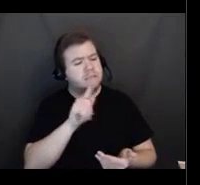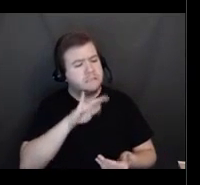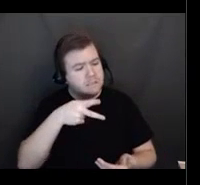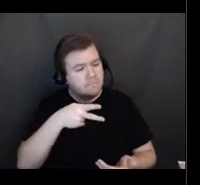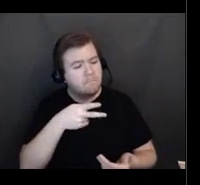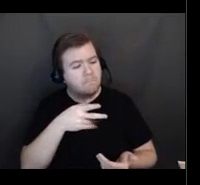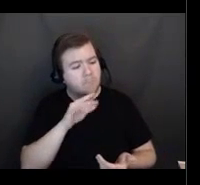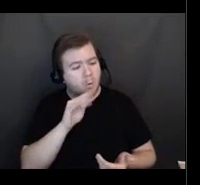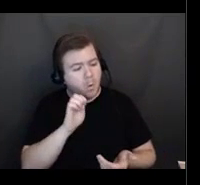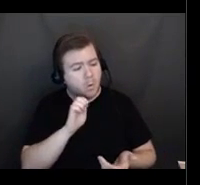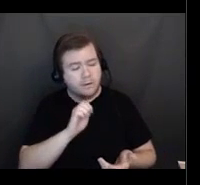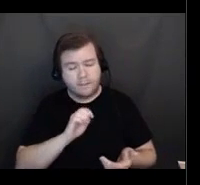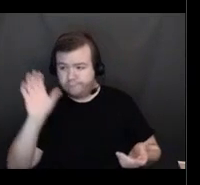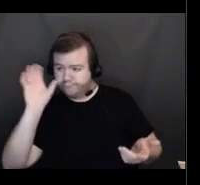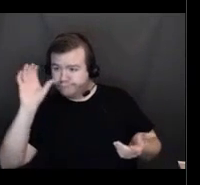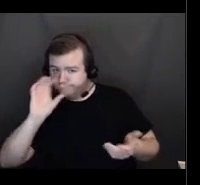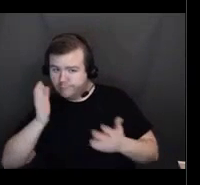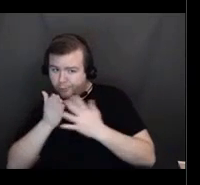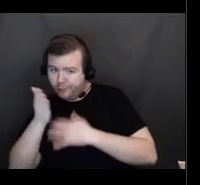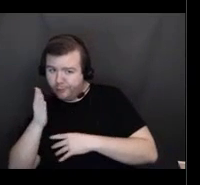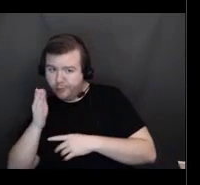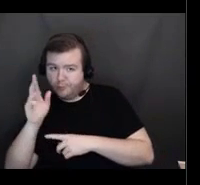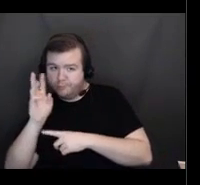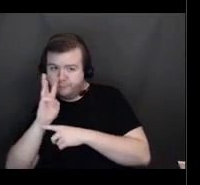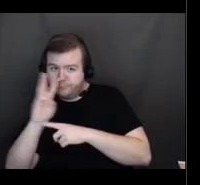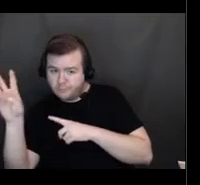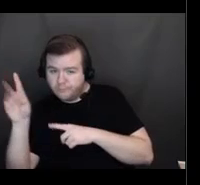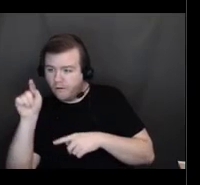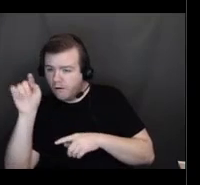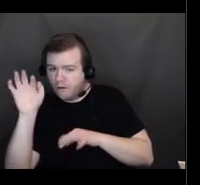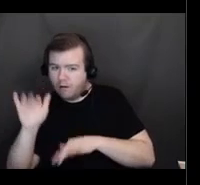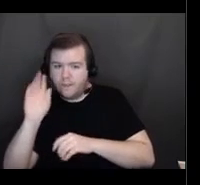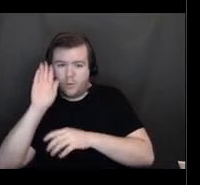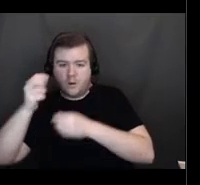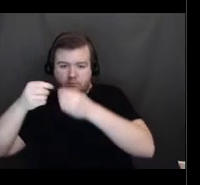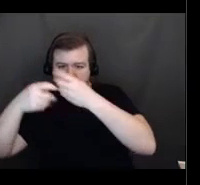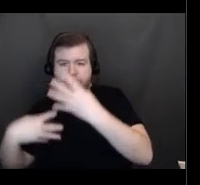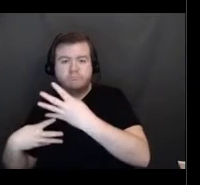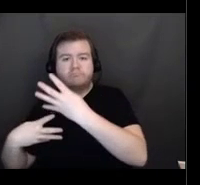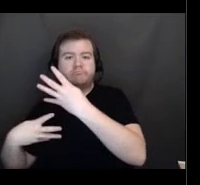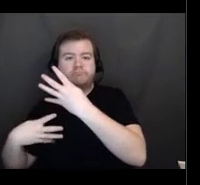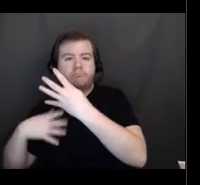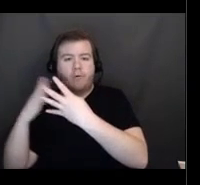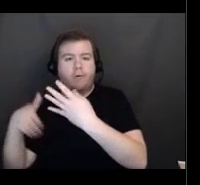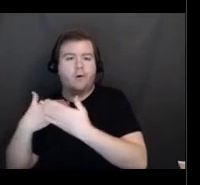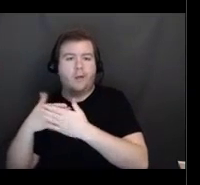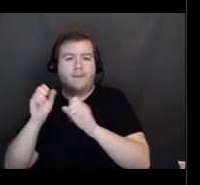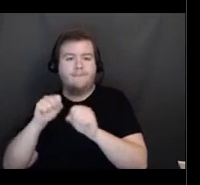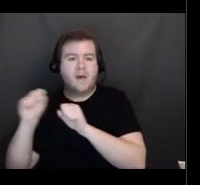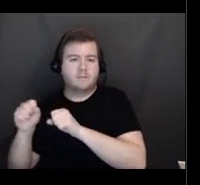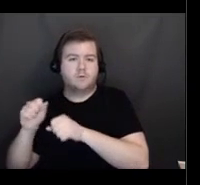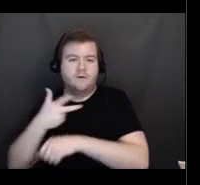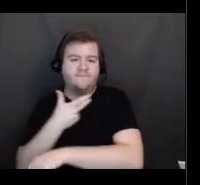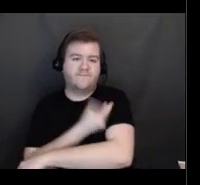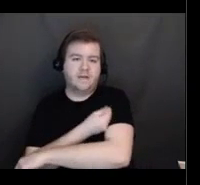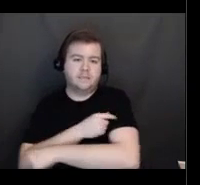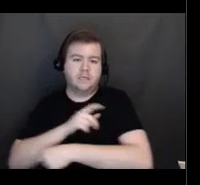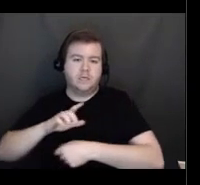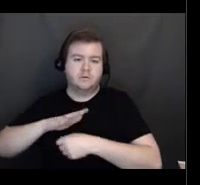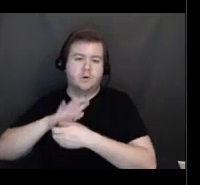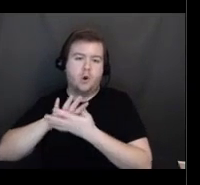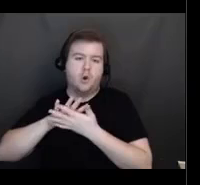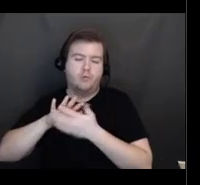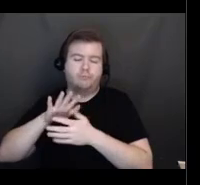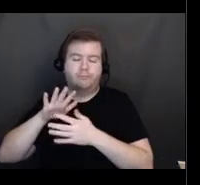there and click go. The system will provide you with a list of possible vaccine locations. You can use filters